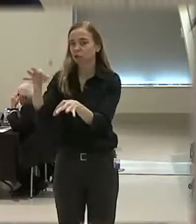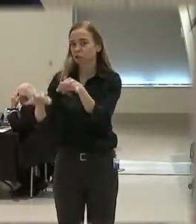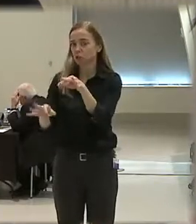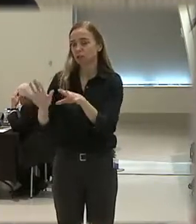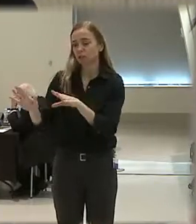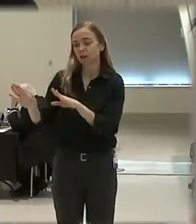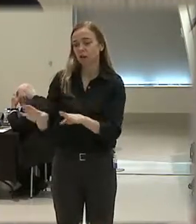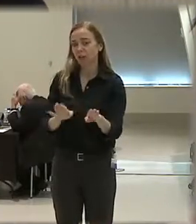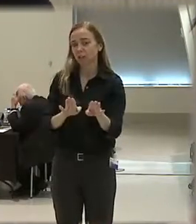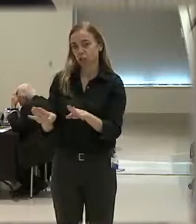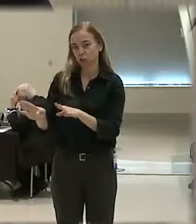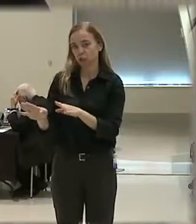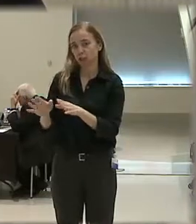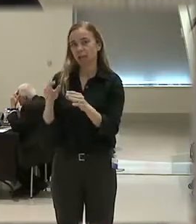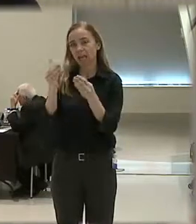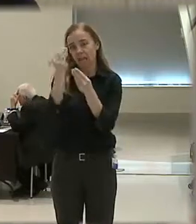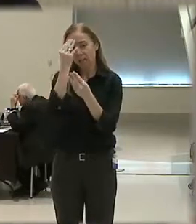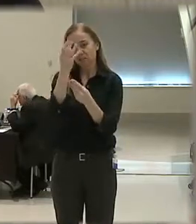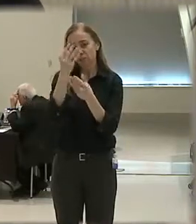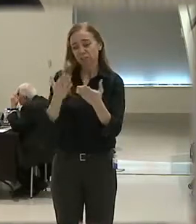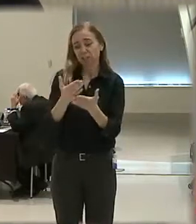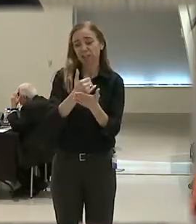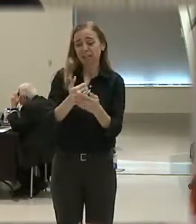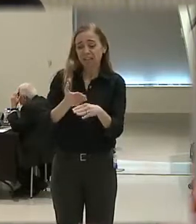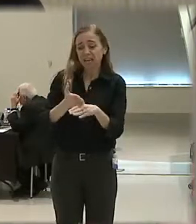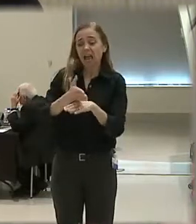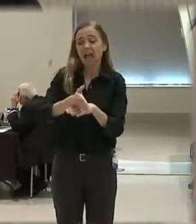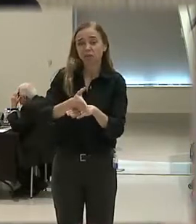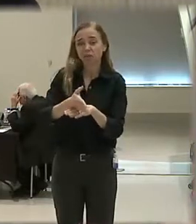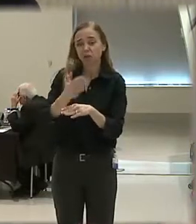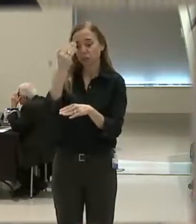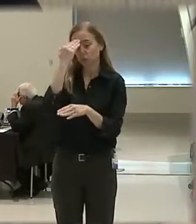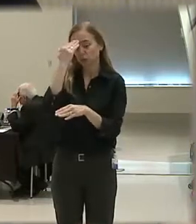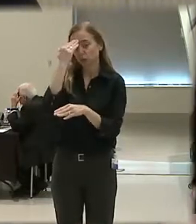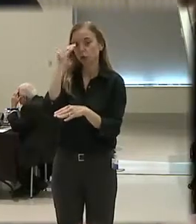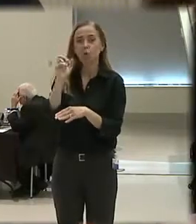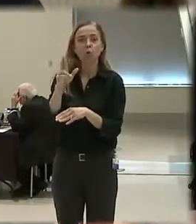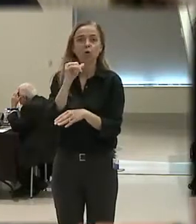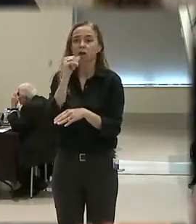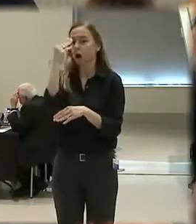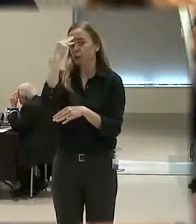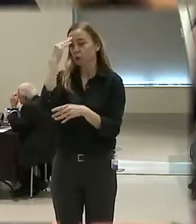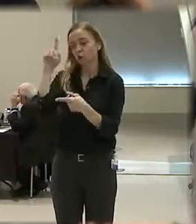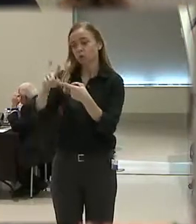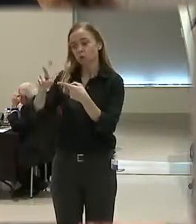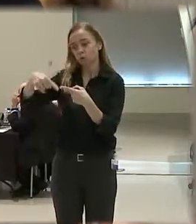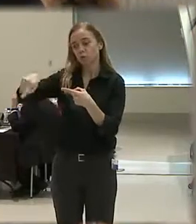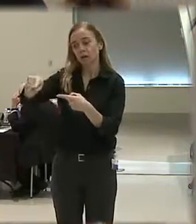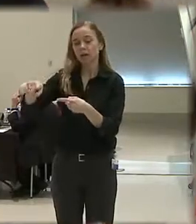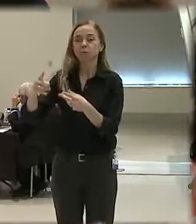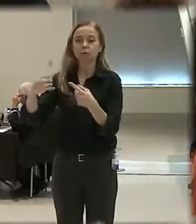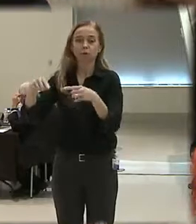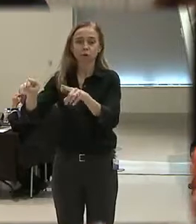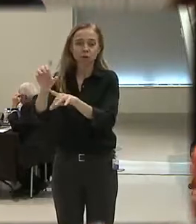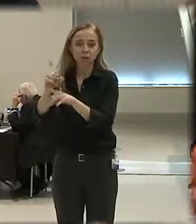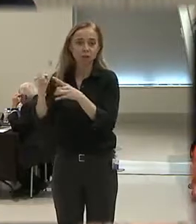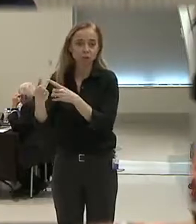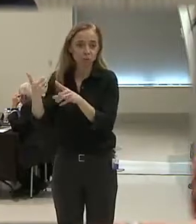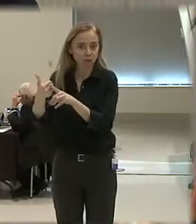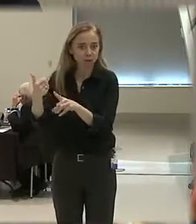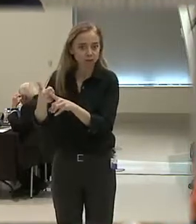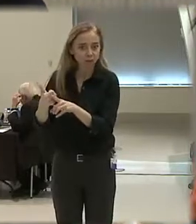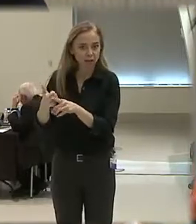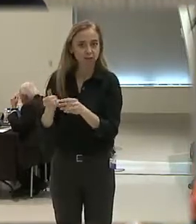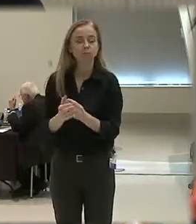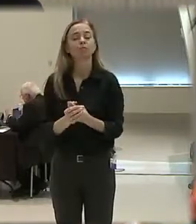officer's actions with information collected after the fact that was not known to the officer at the time. This is one of the